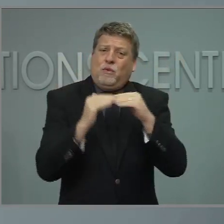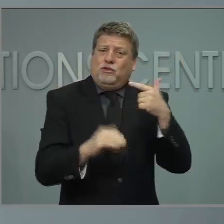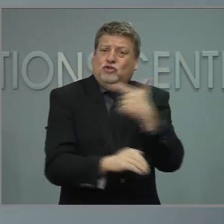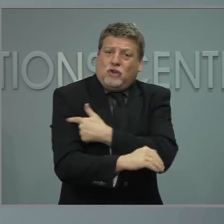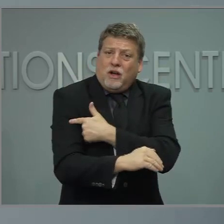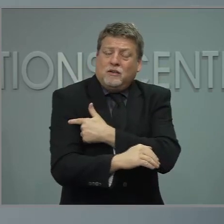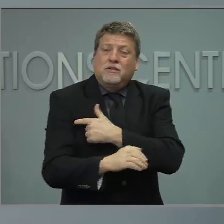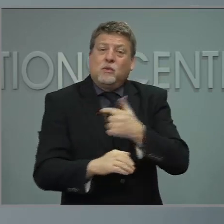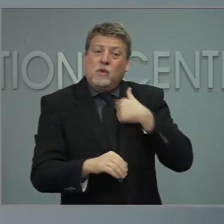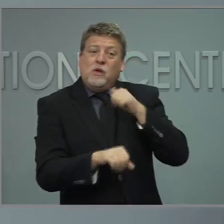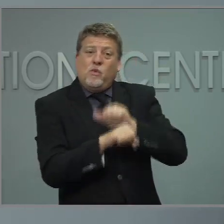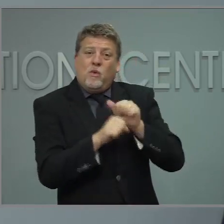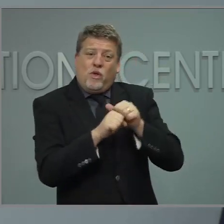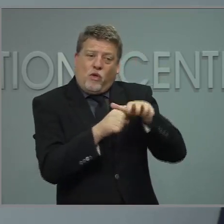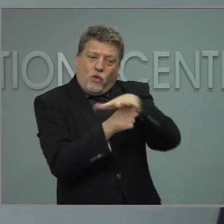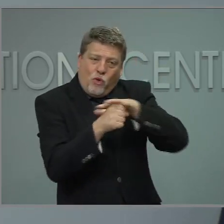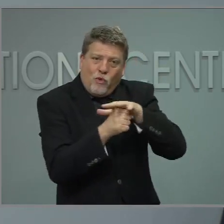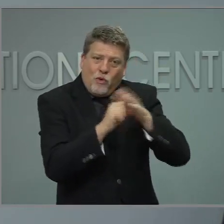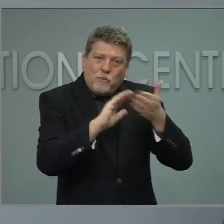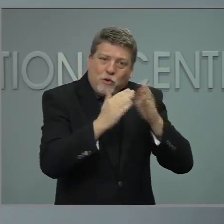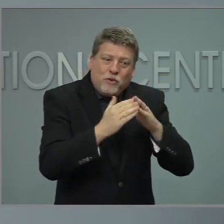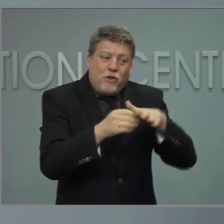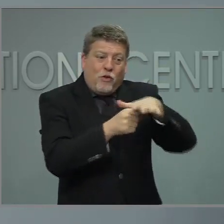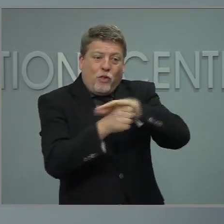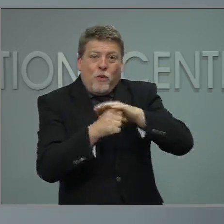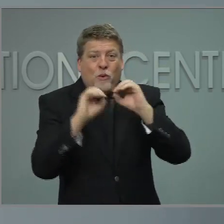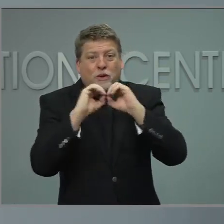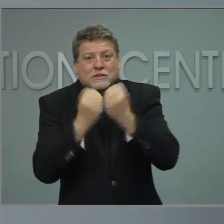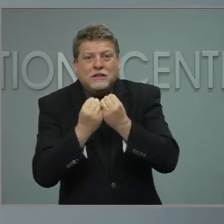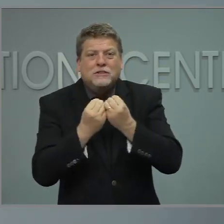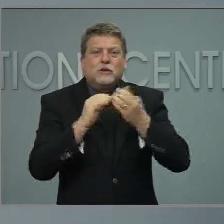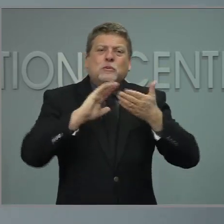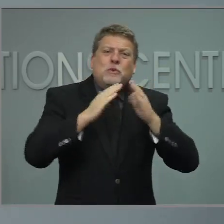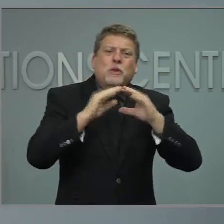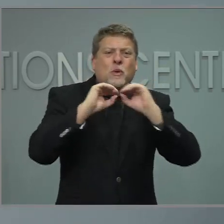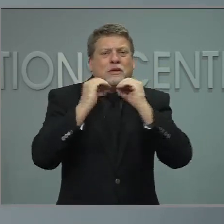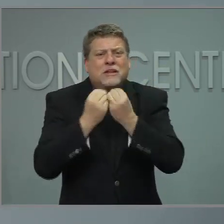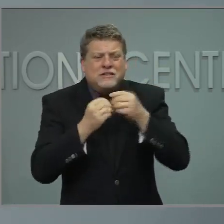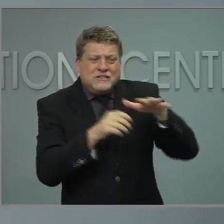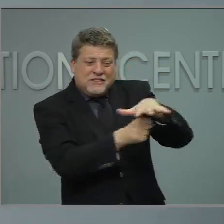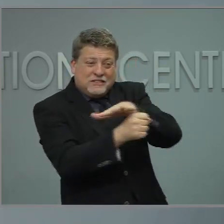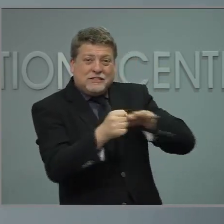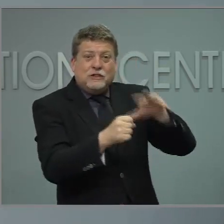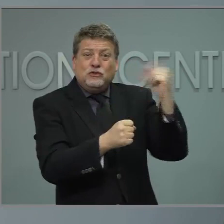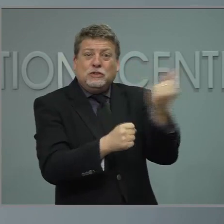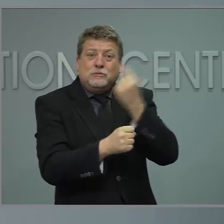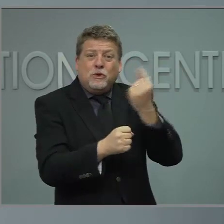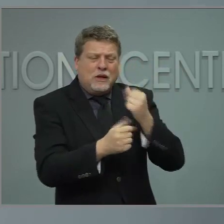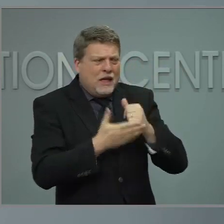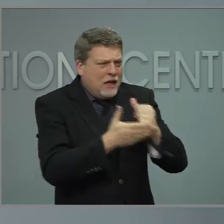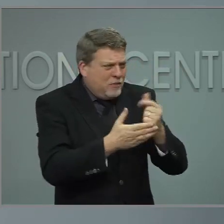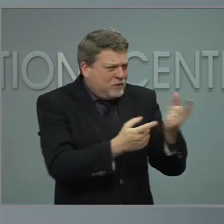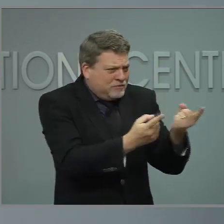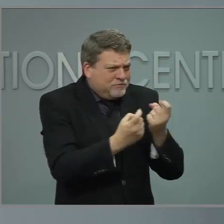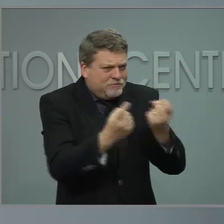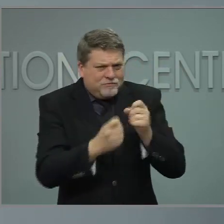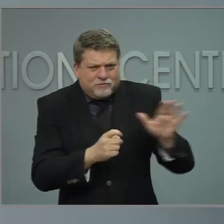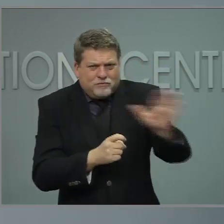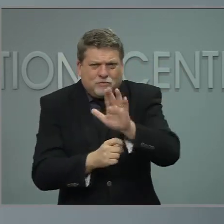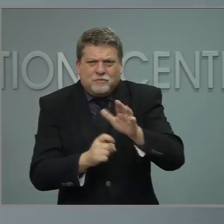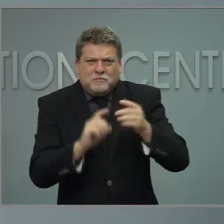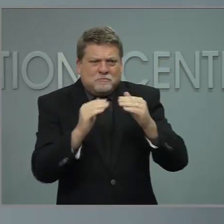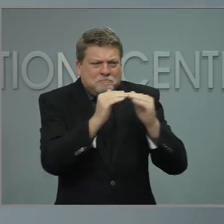We set aside half of those appointments in Greensboro for those trusted partners to schedule. And as of yesterday,